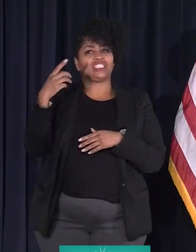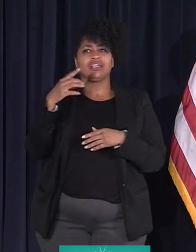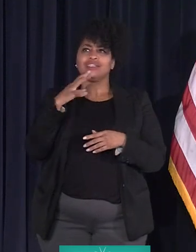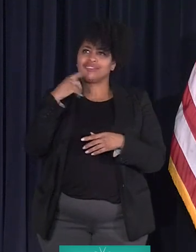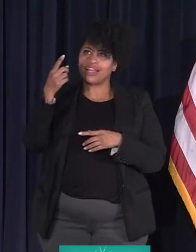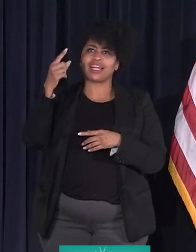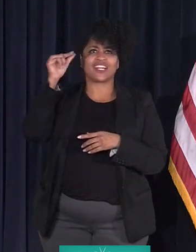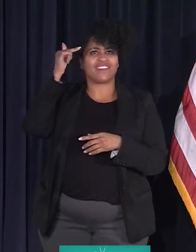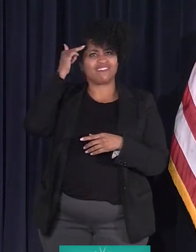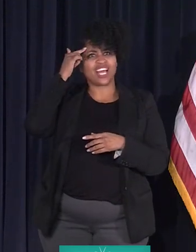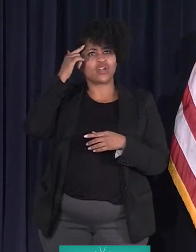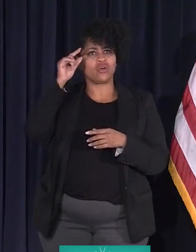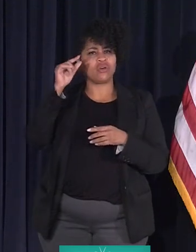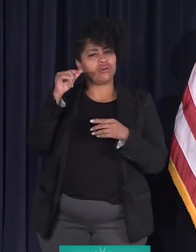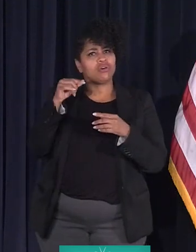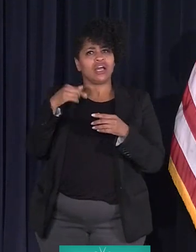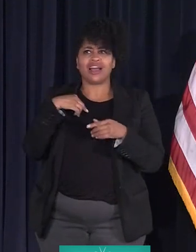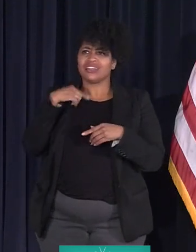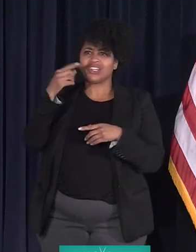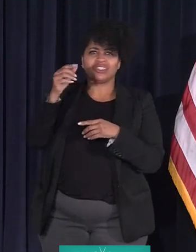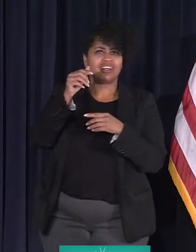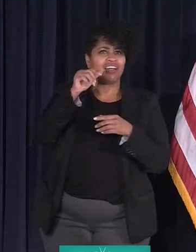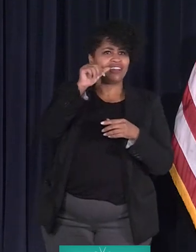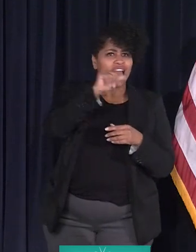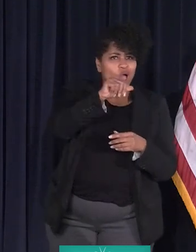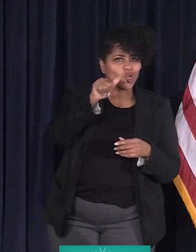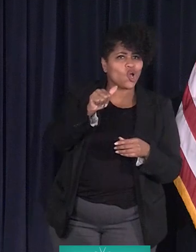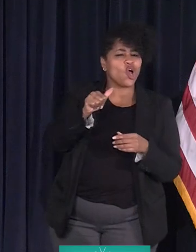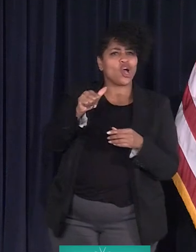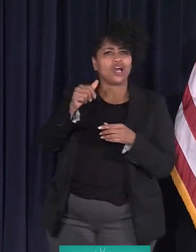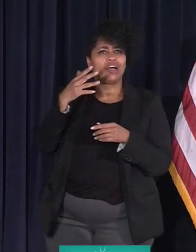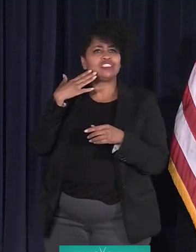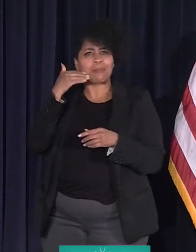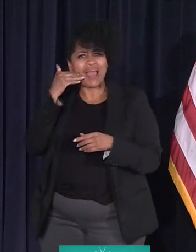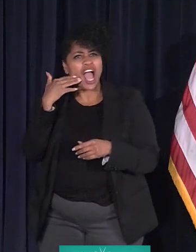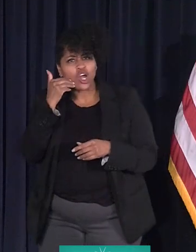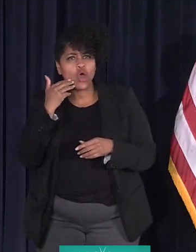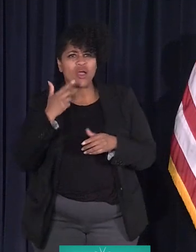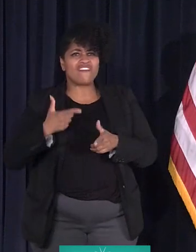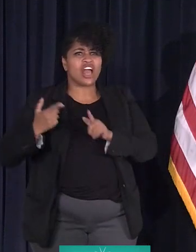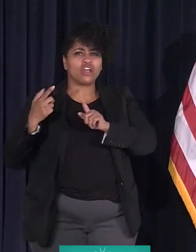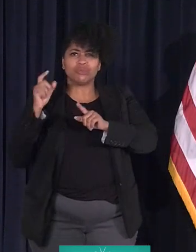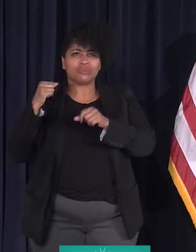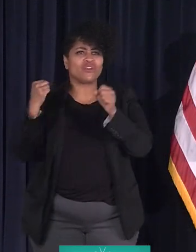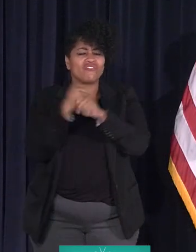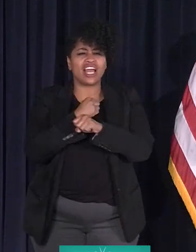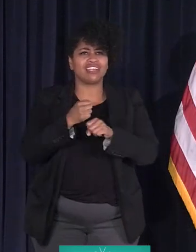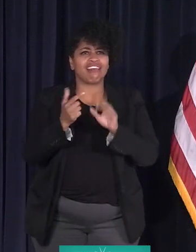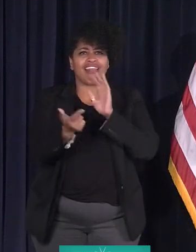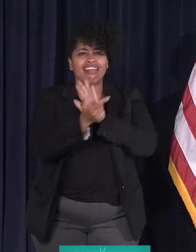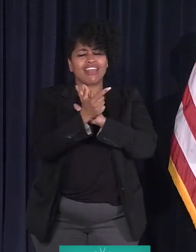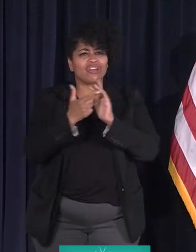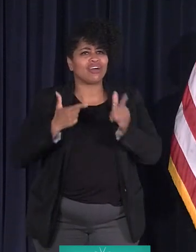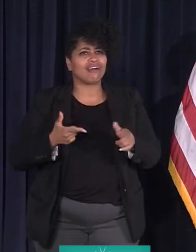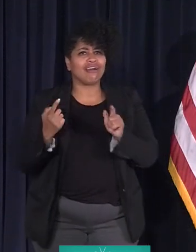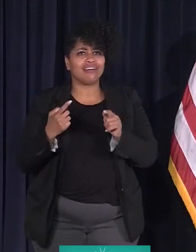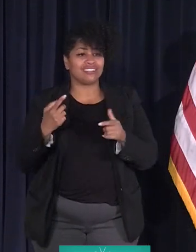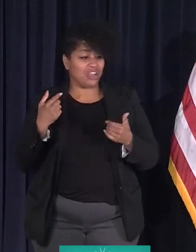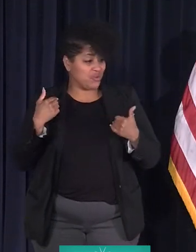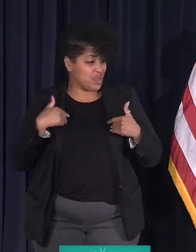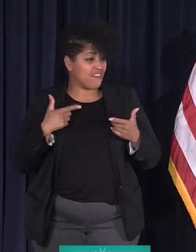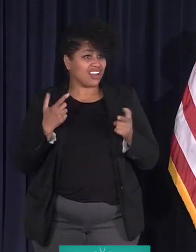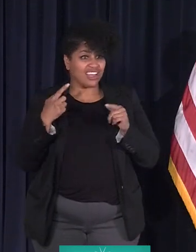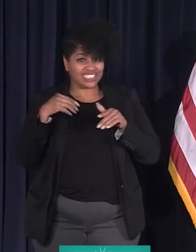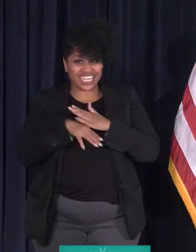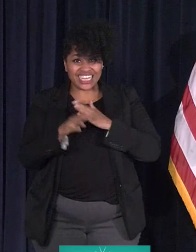the alcohol, tobacco, and firearms division is supposed to fight illegal firearms. There's firearms pouring into the